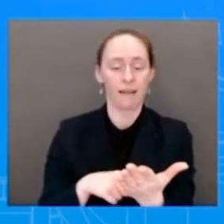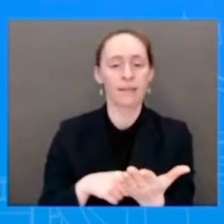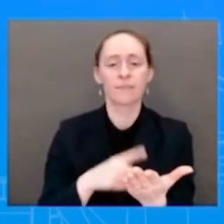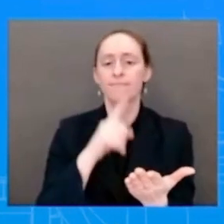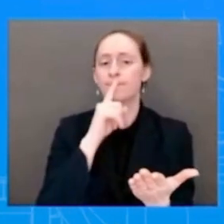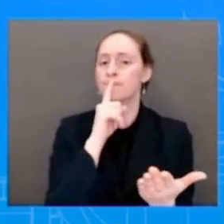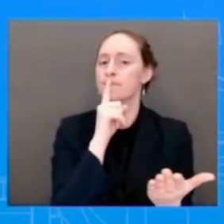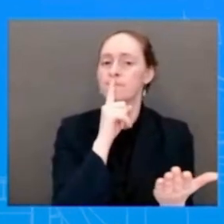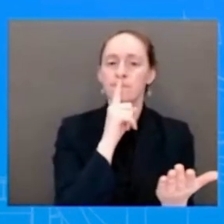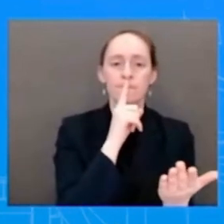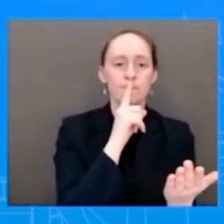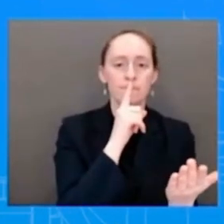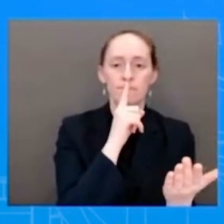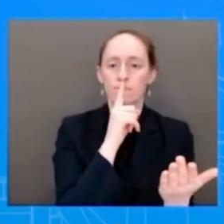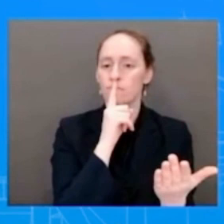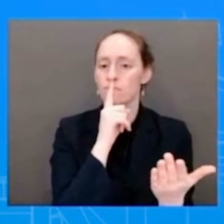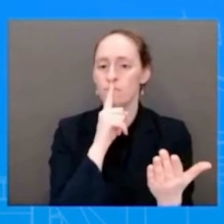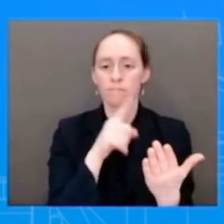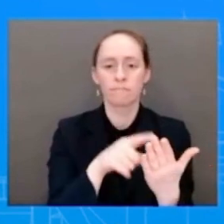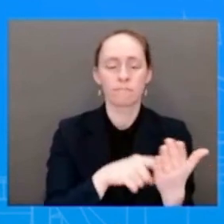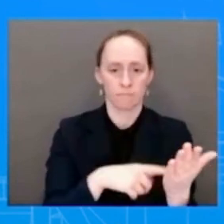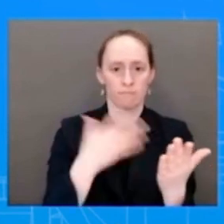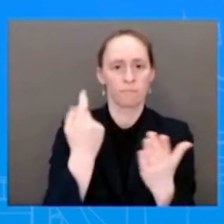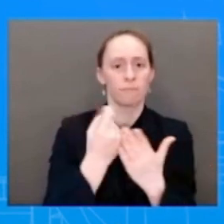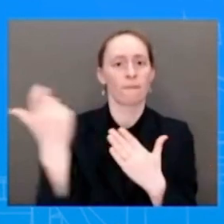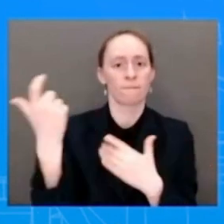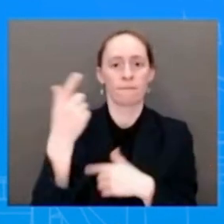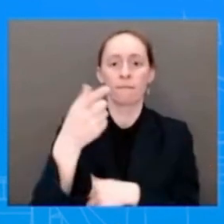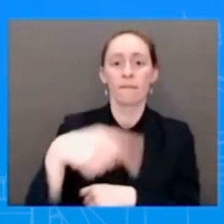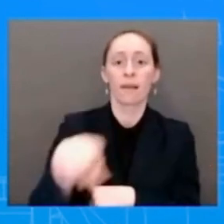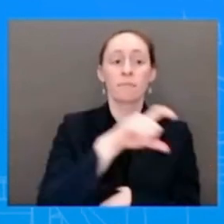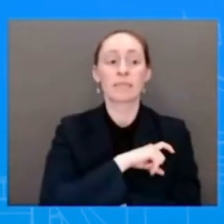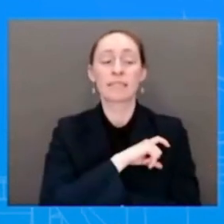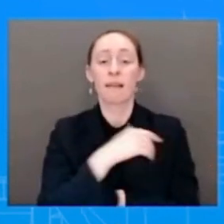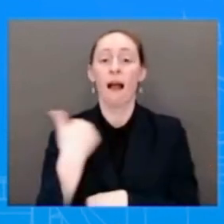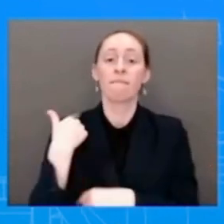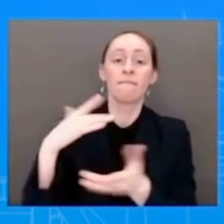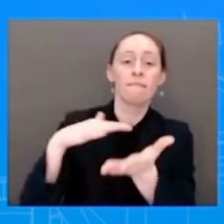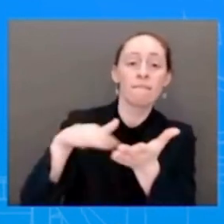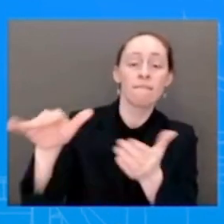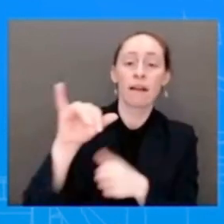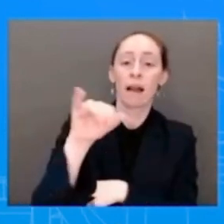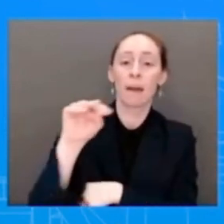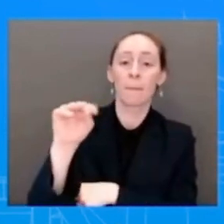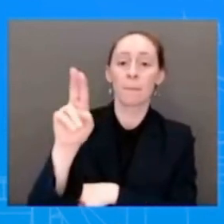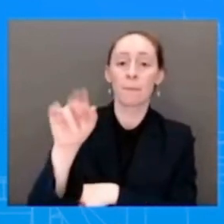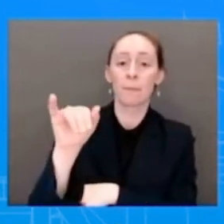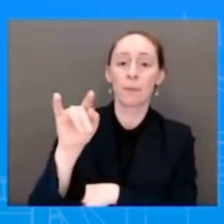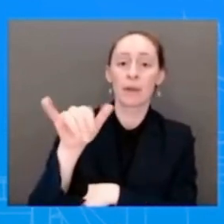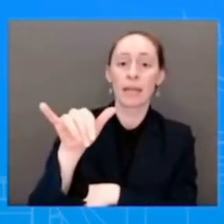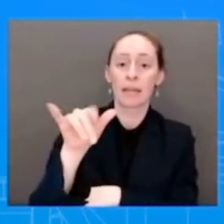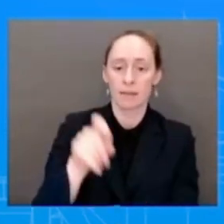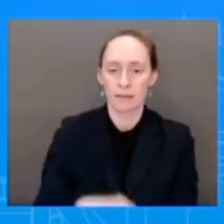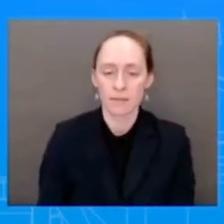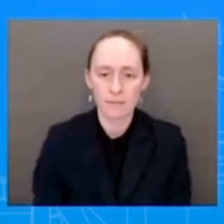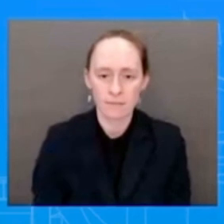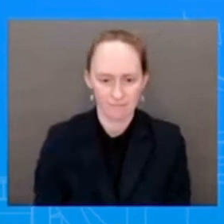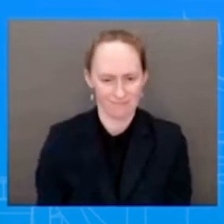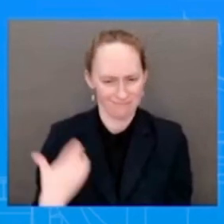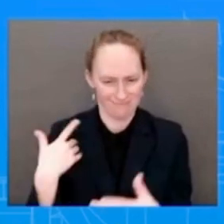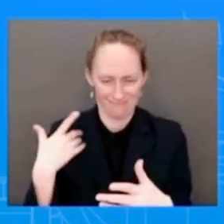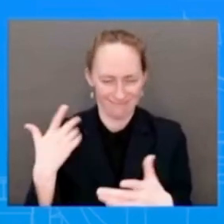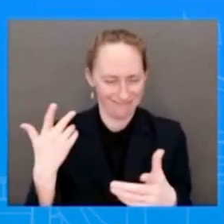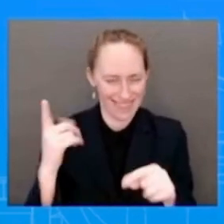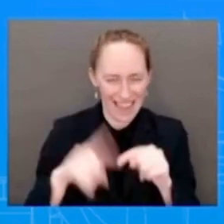going to get into conversation that's just about to happen in a couple of hours and where we're going to potentially, and that's going to be a beginning, probably, of multiple